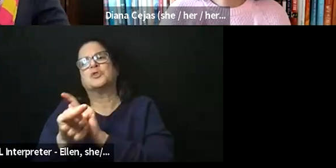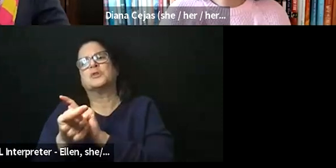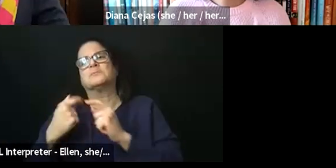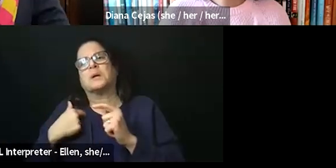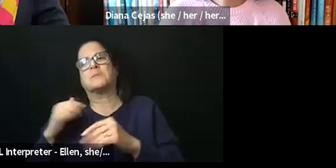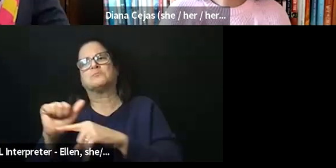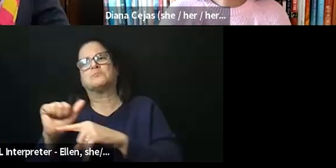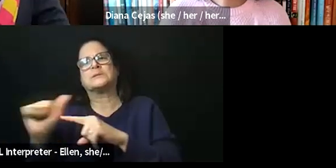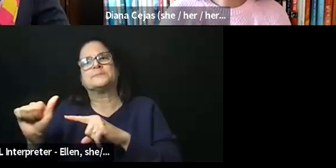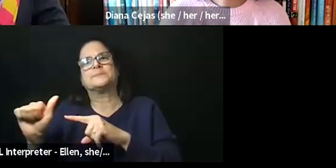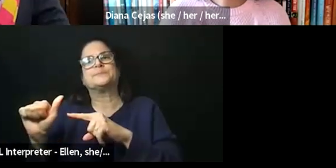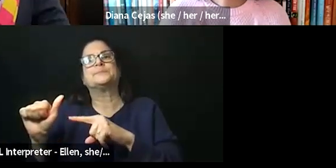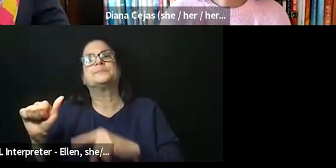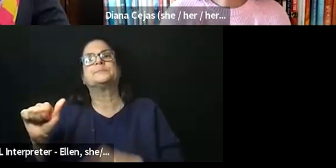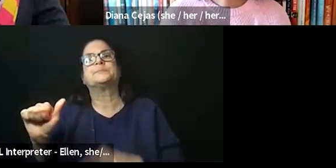Ashina?